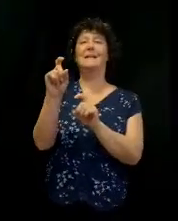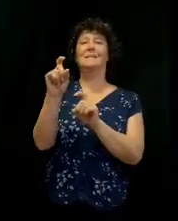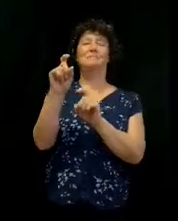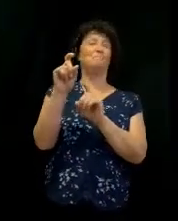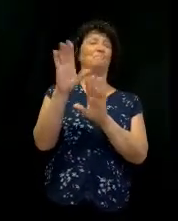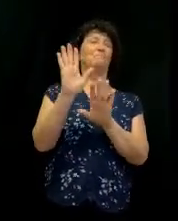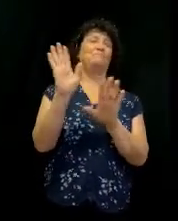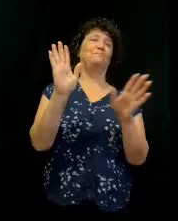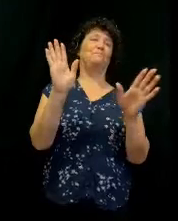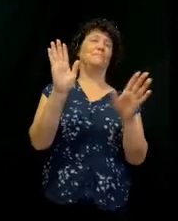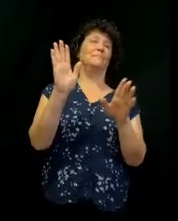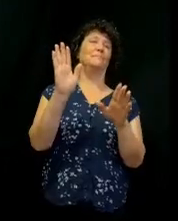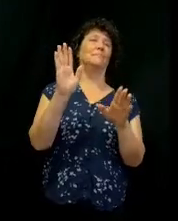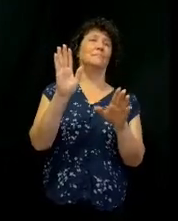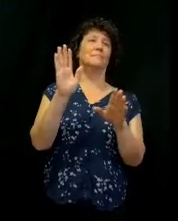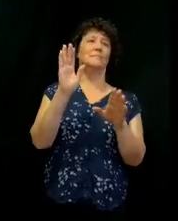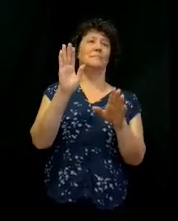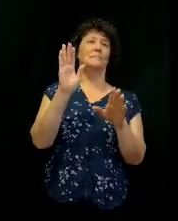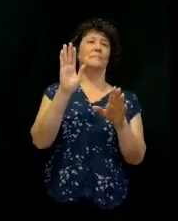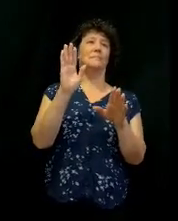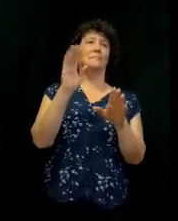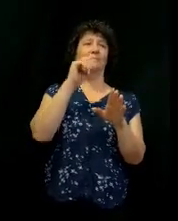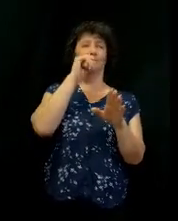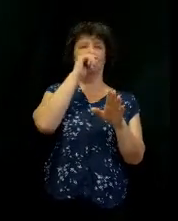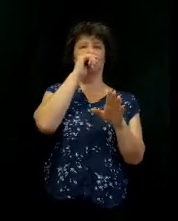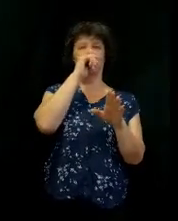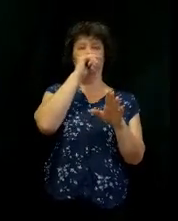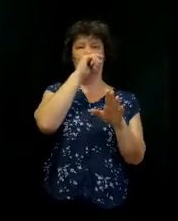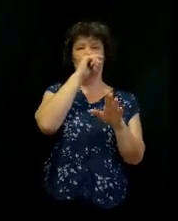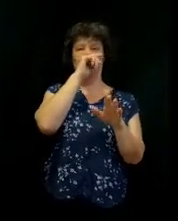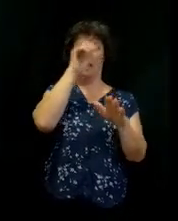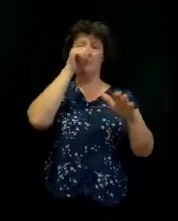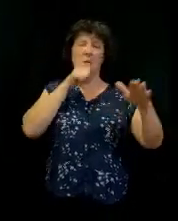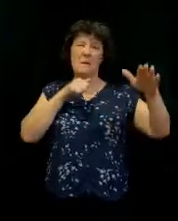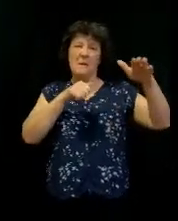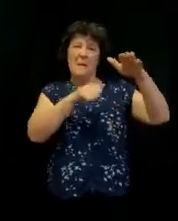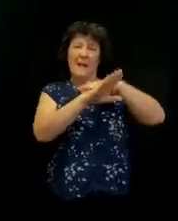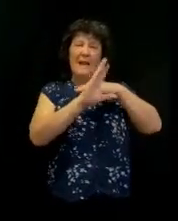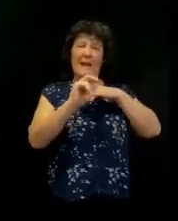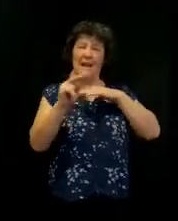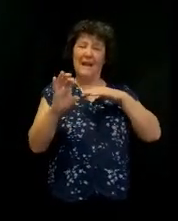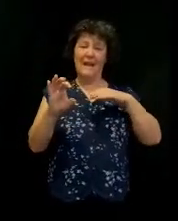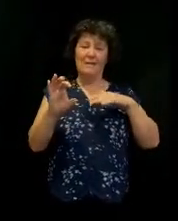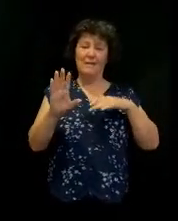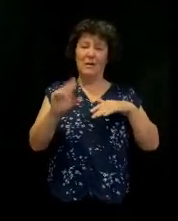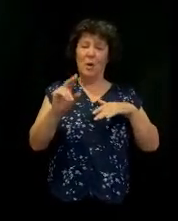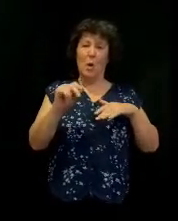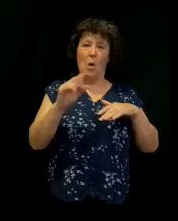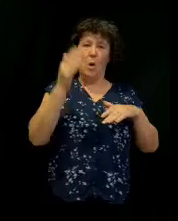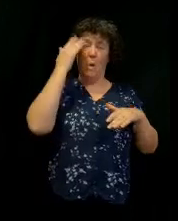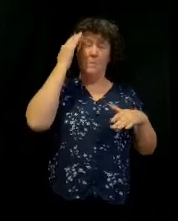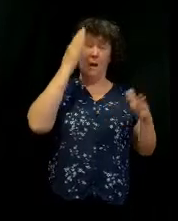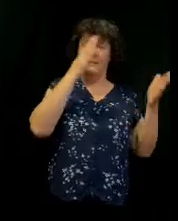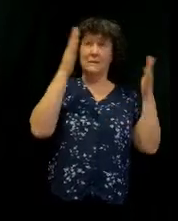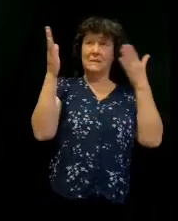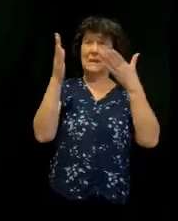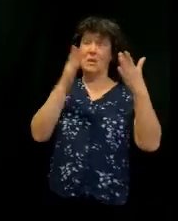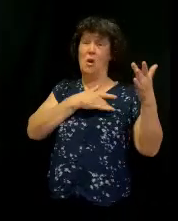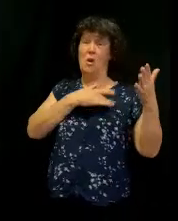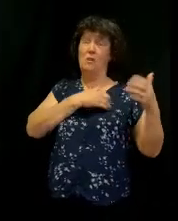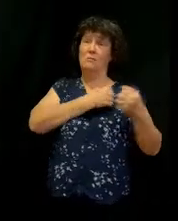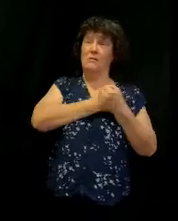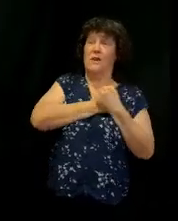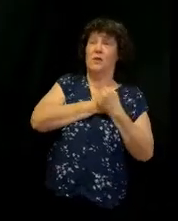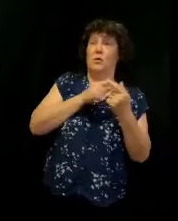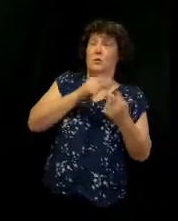you know, if he does, it's great, but to go off to some cave somewhere. But I'm just talking about turning your mind's attention, heart's affection towards the